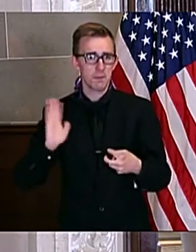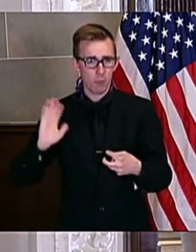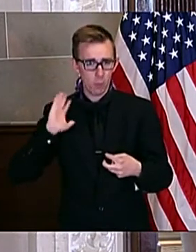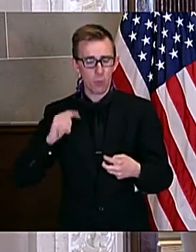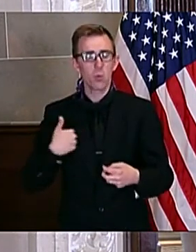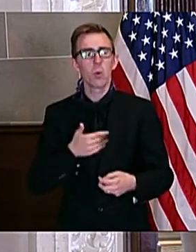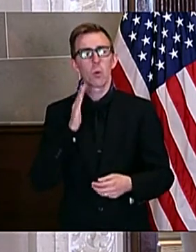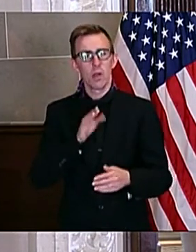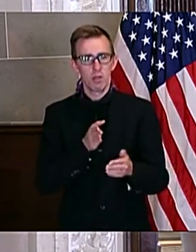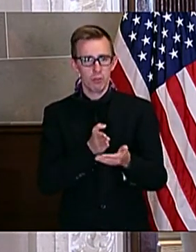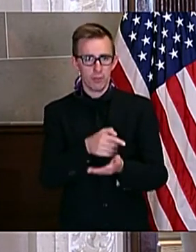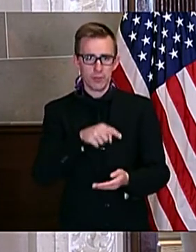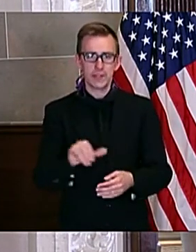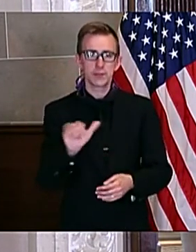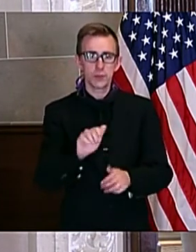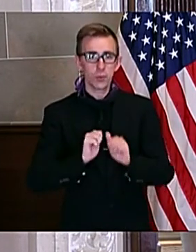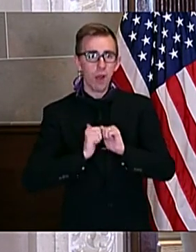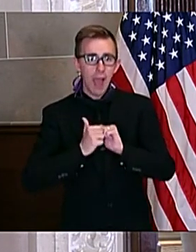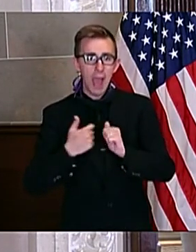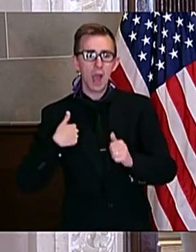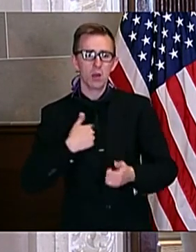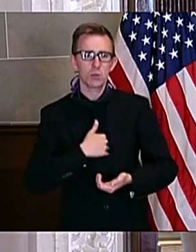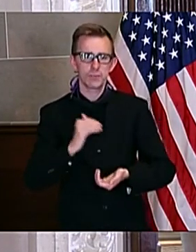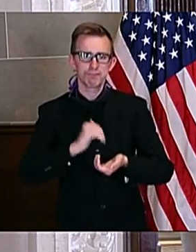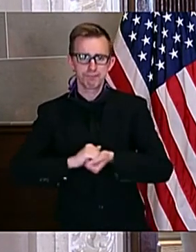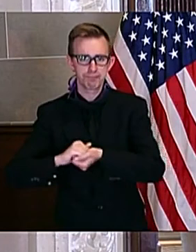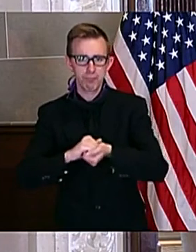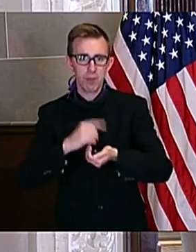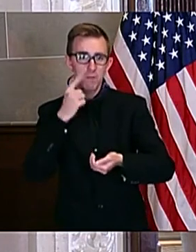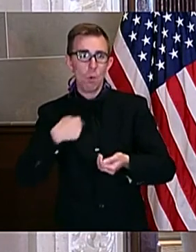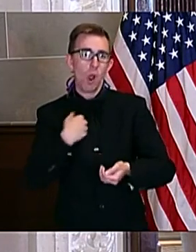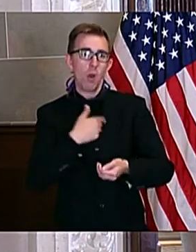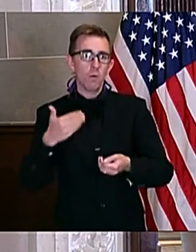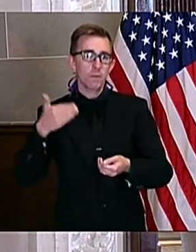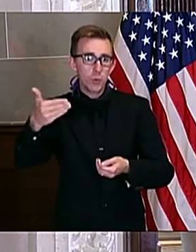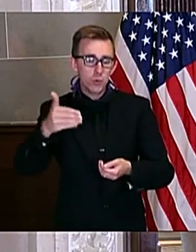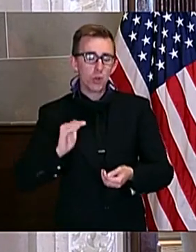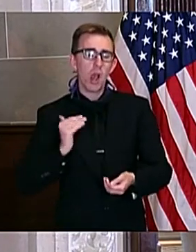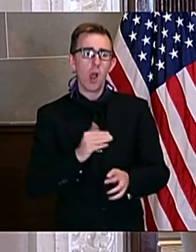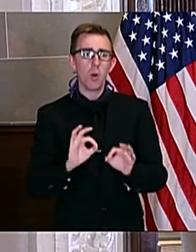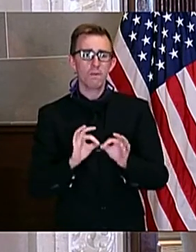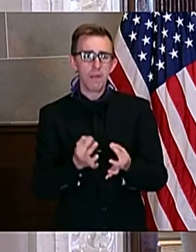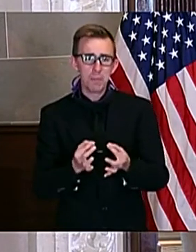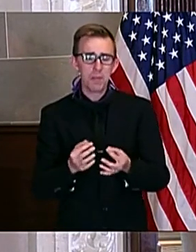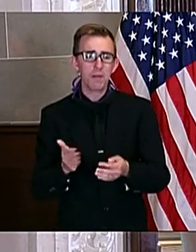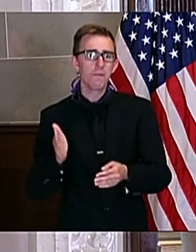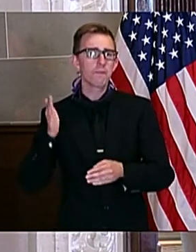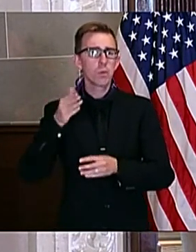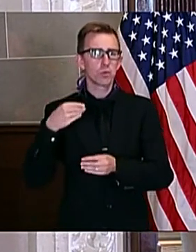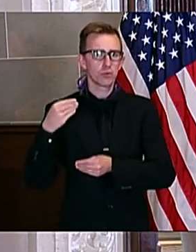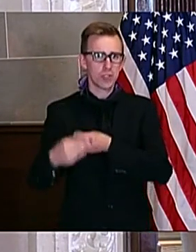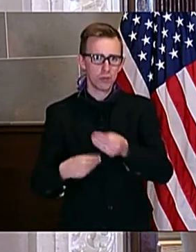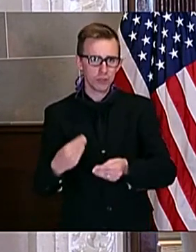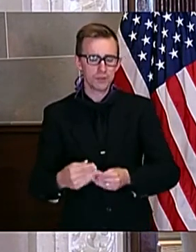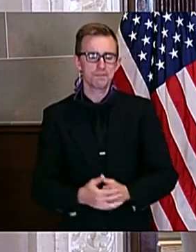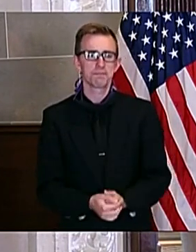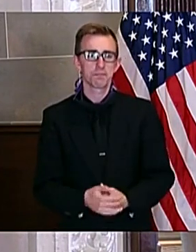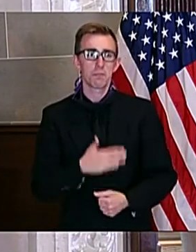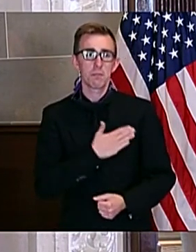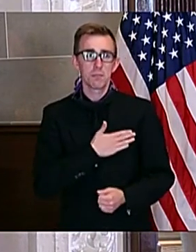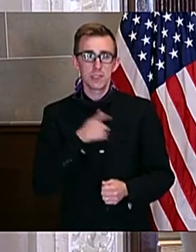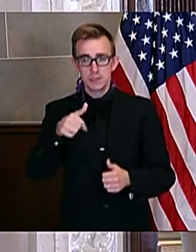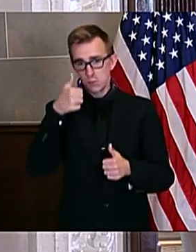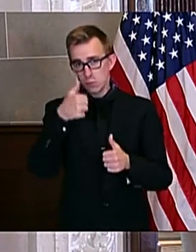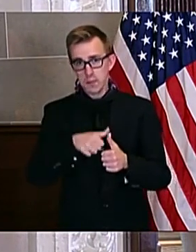get through this by working together for a better future for our families and for future generations. Please remember,